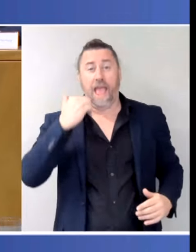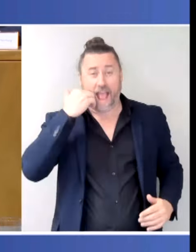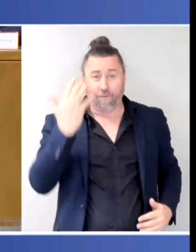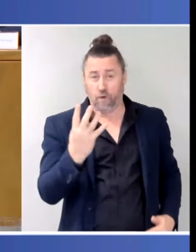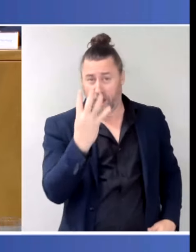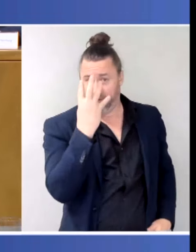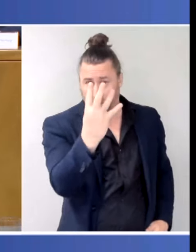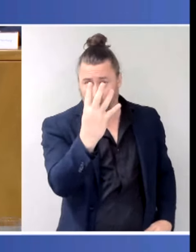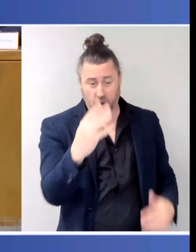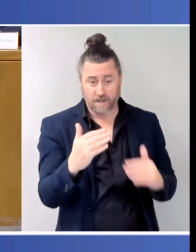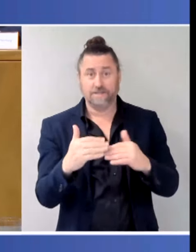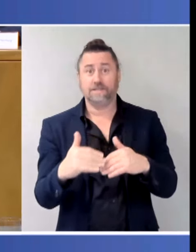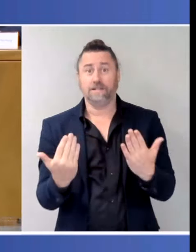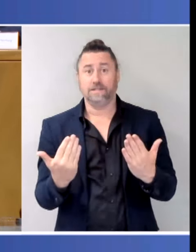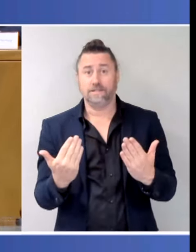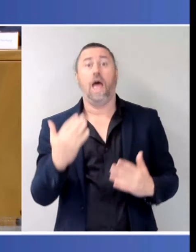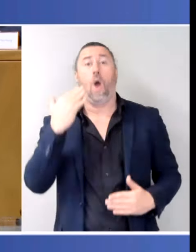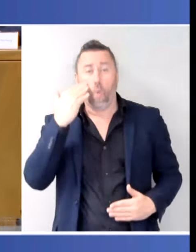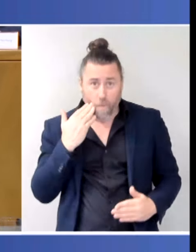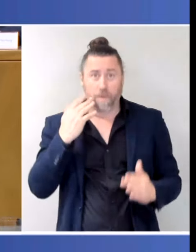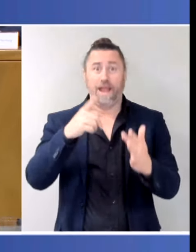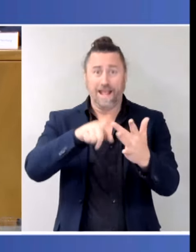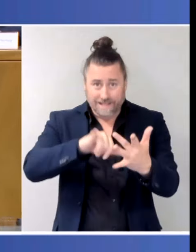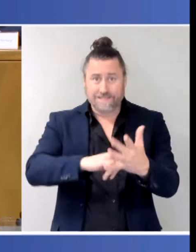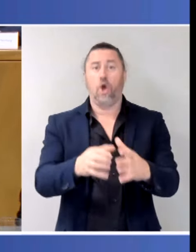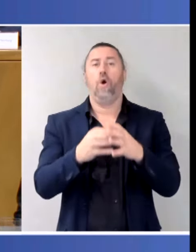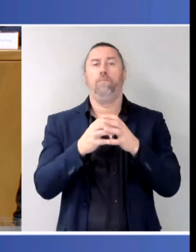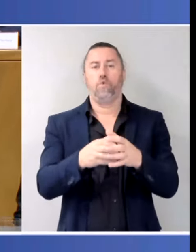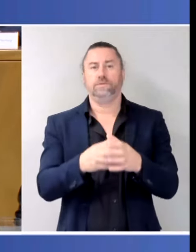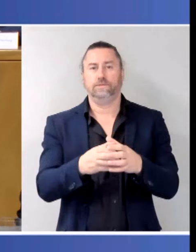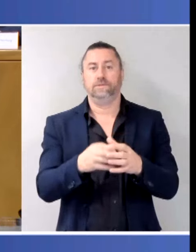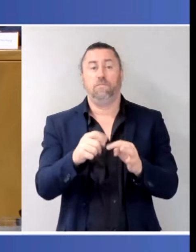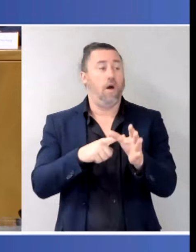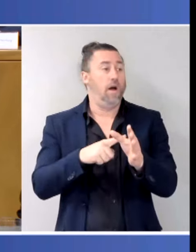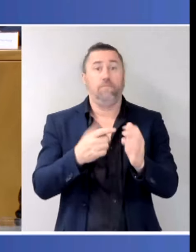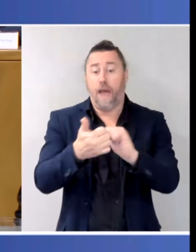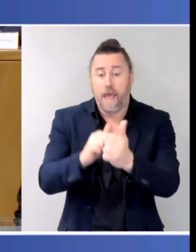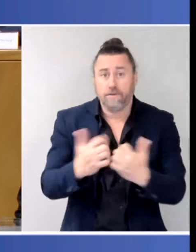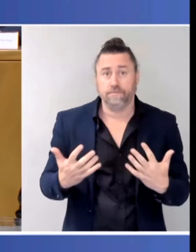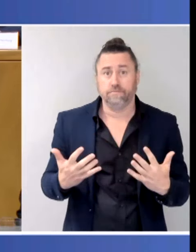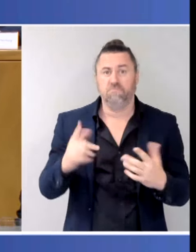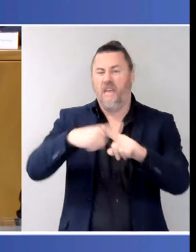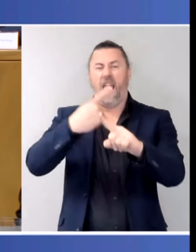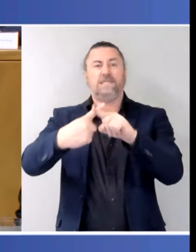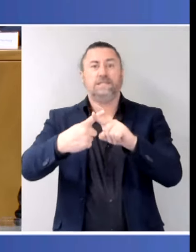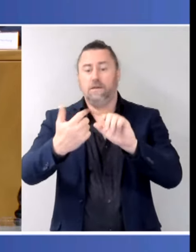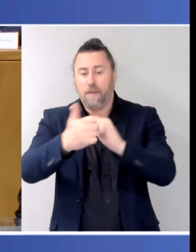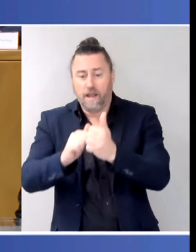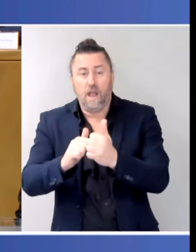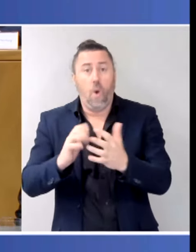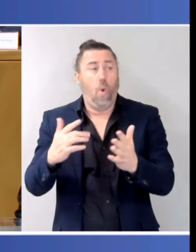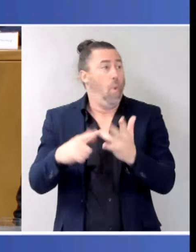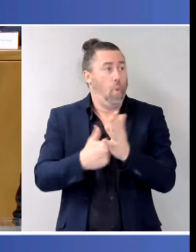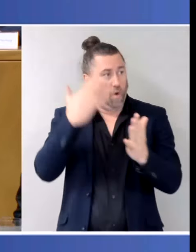complete stranger. That is why this National Cabinet outcome today is important. It builds on those state-based foundations, but it drives